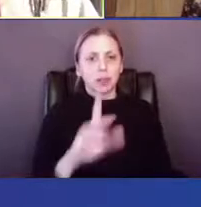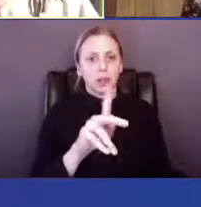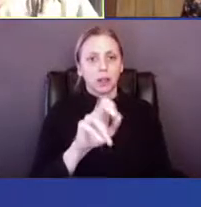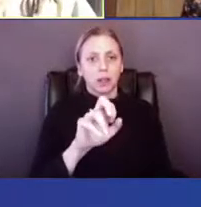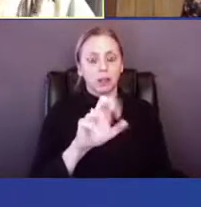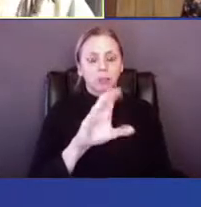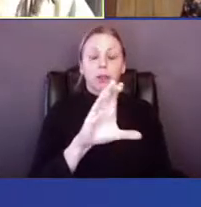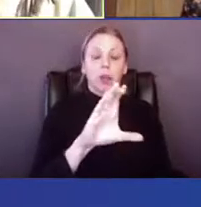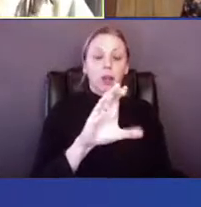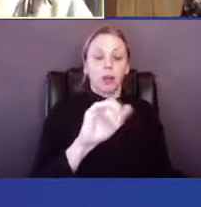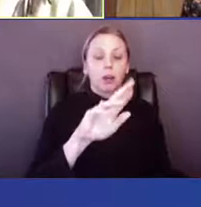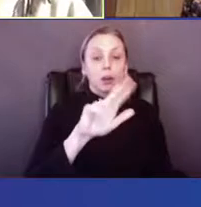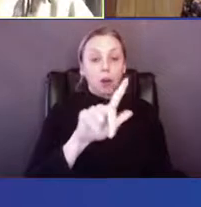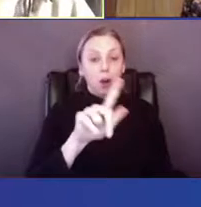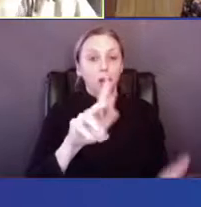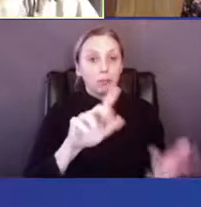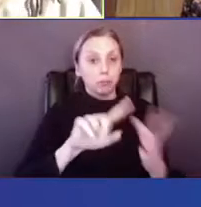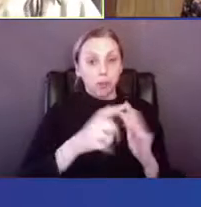Okay.